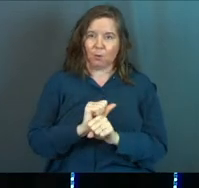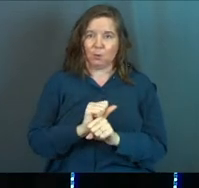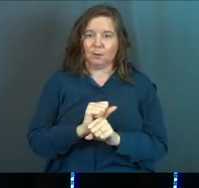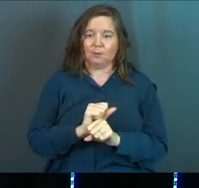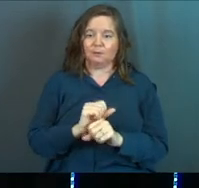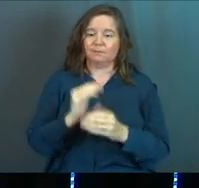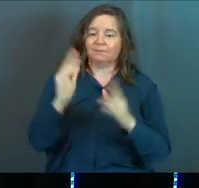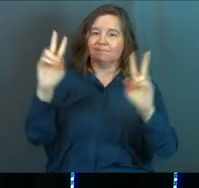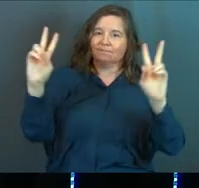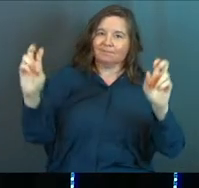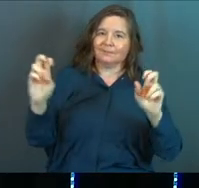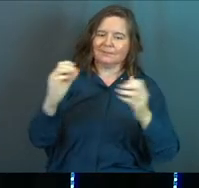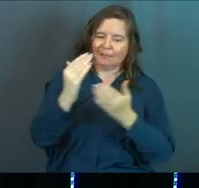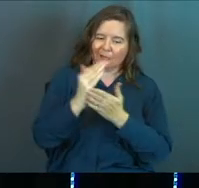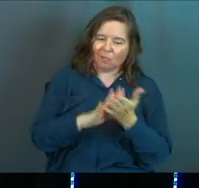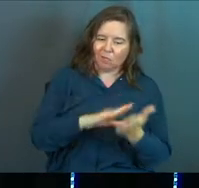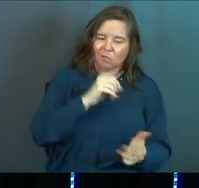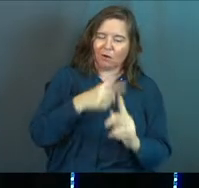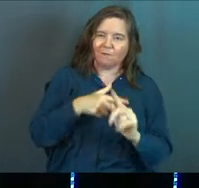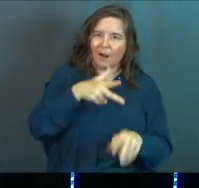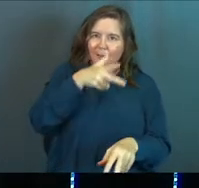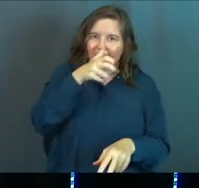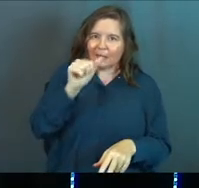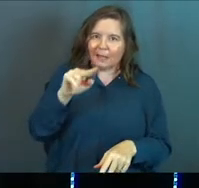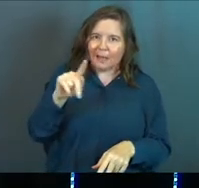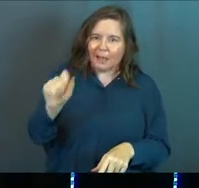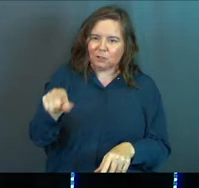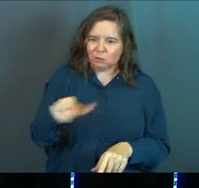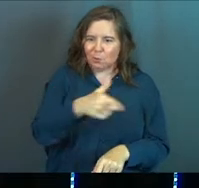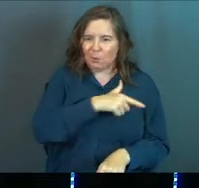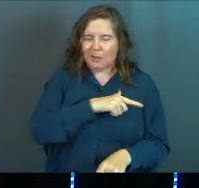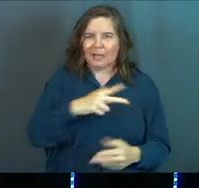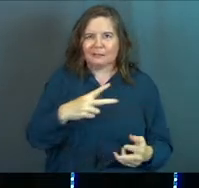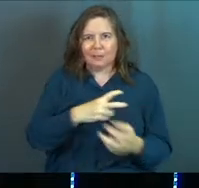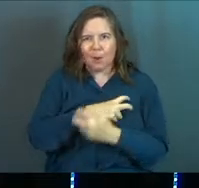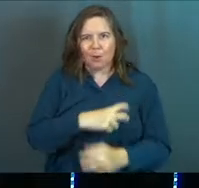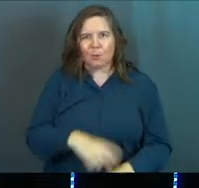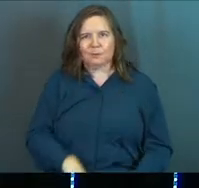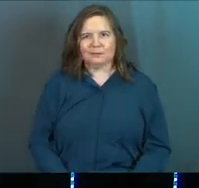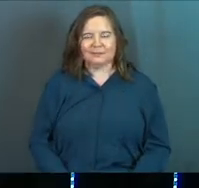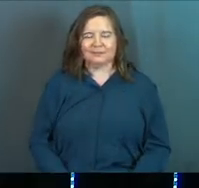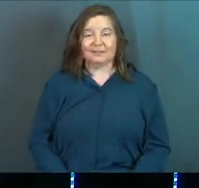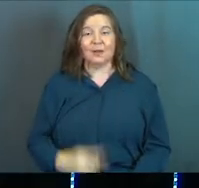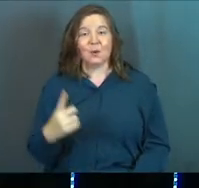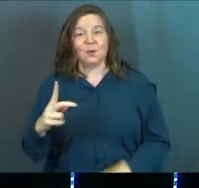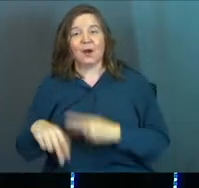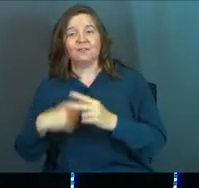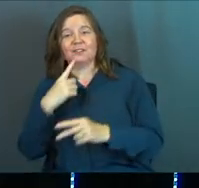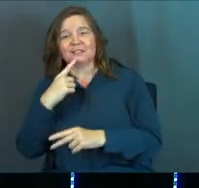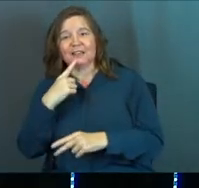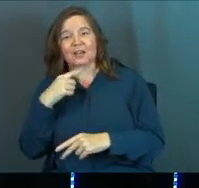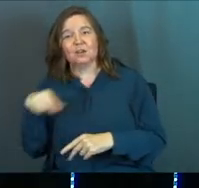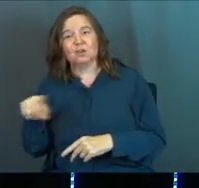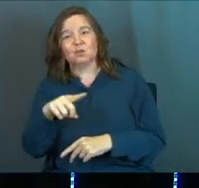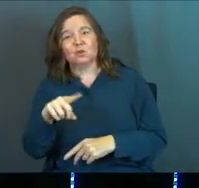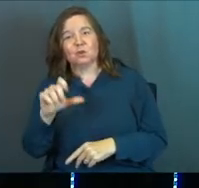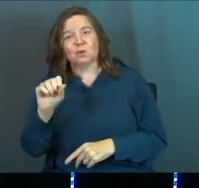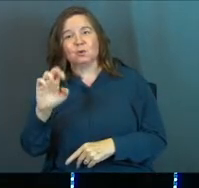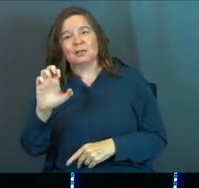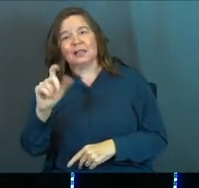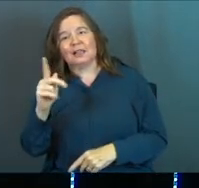the ants, you lazy bones. Come on. One version says, use